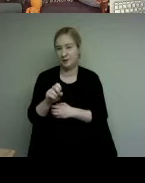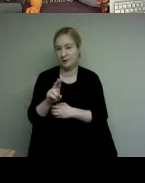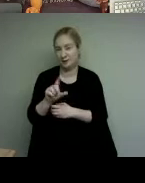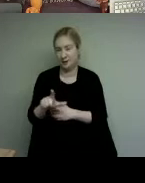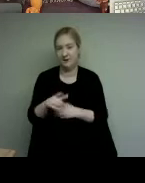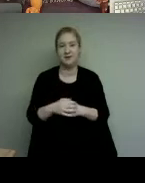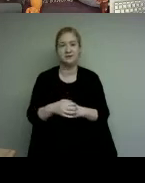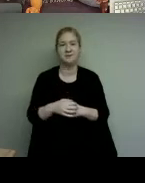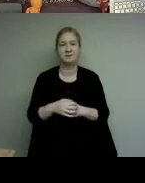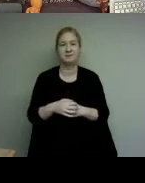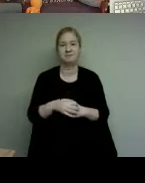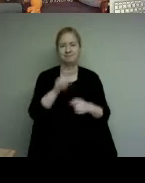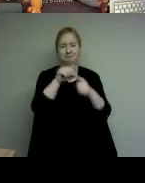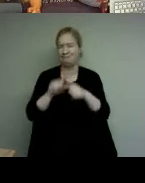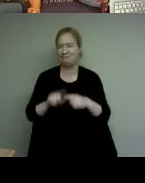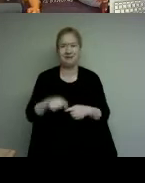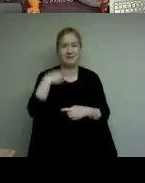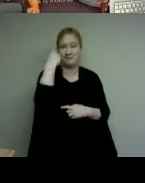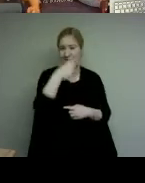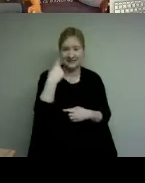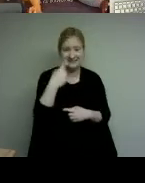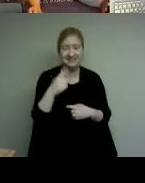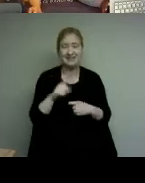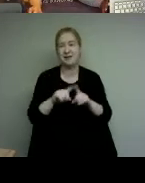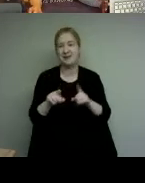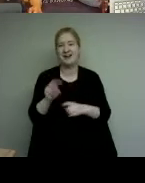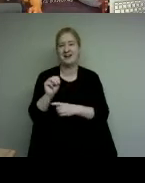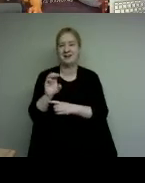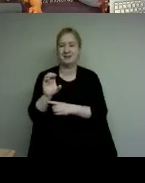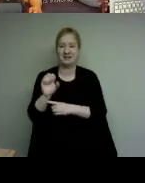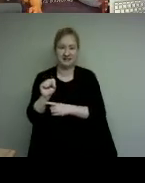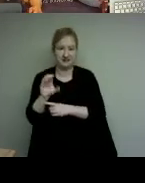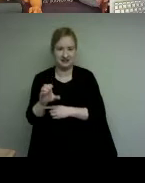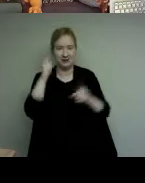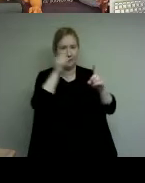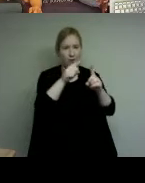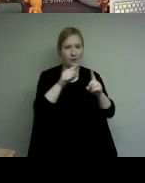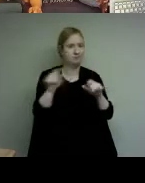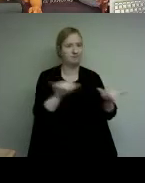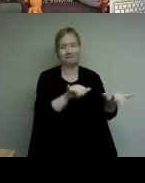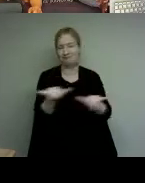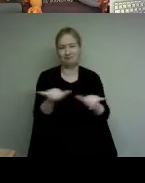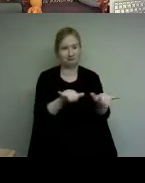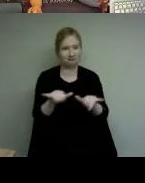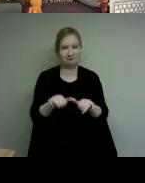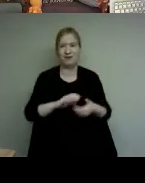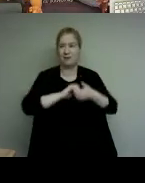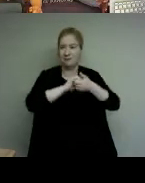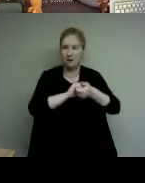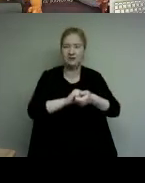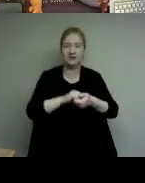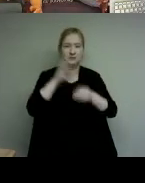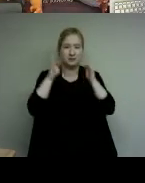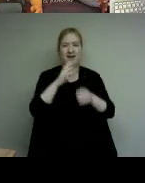different faces however manitoba construction sector council mandates remain the same building partnership and making connections in